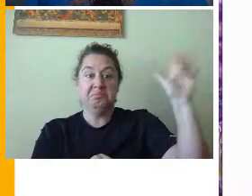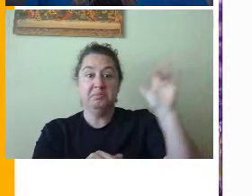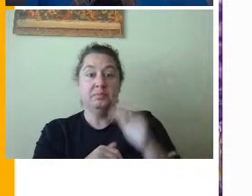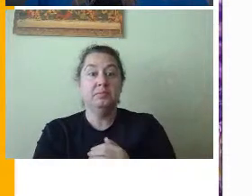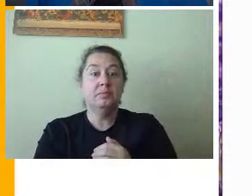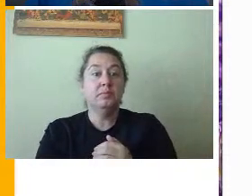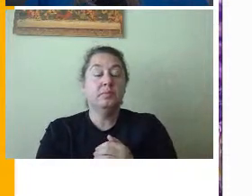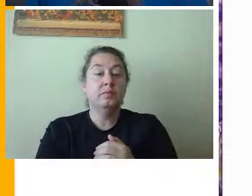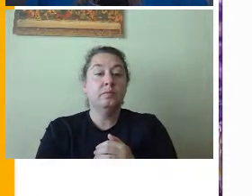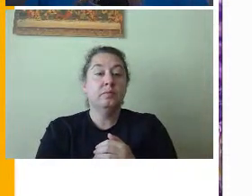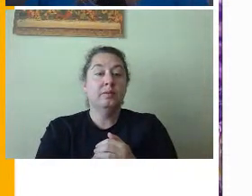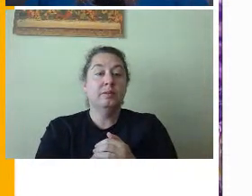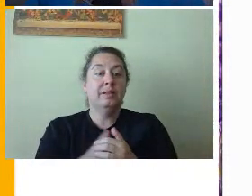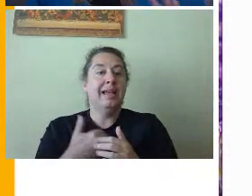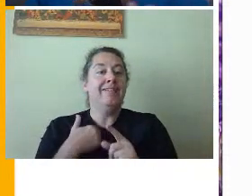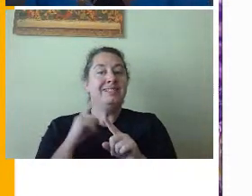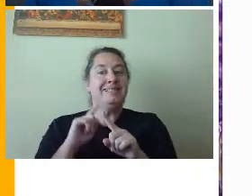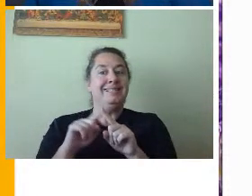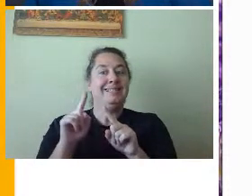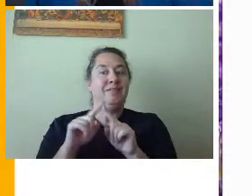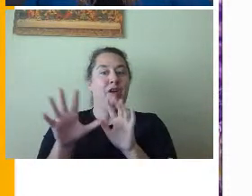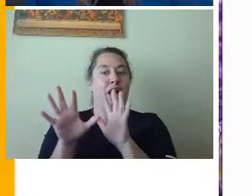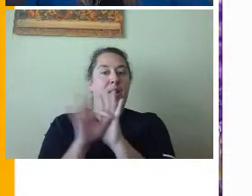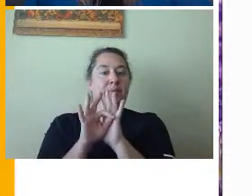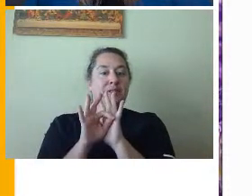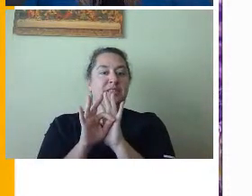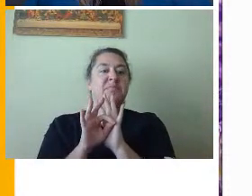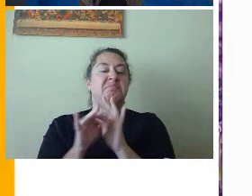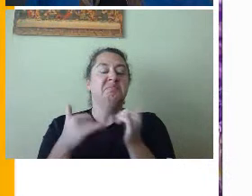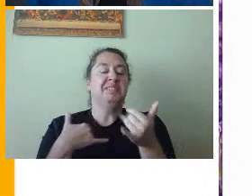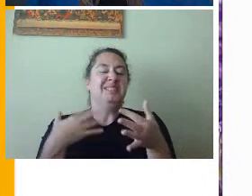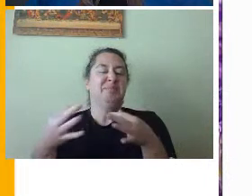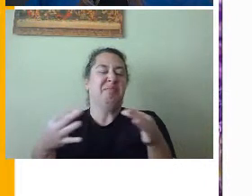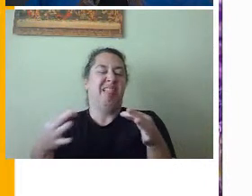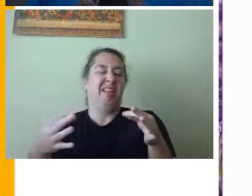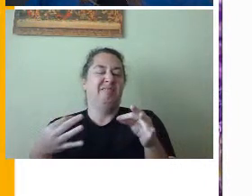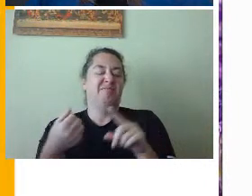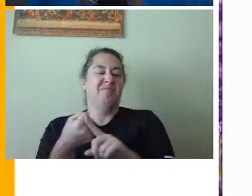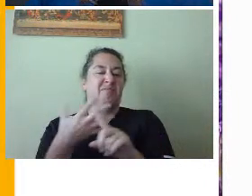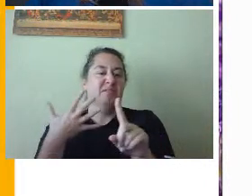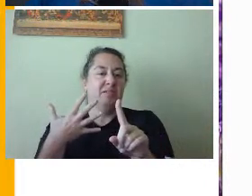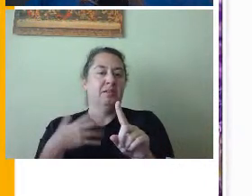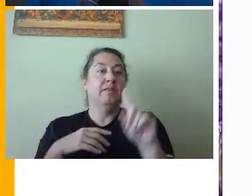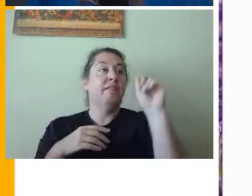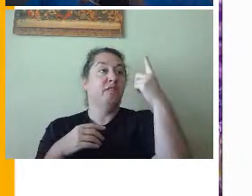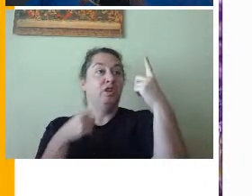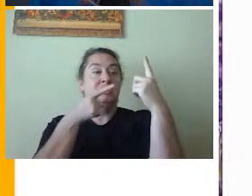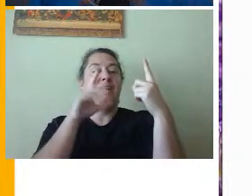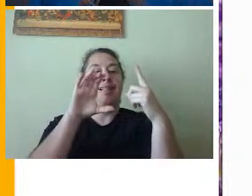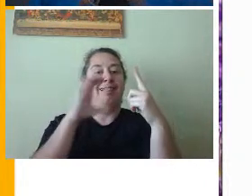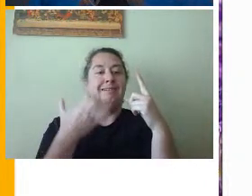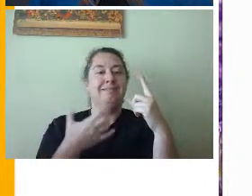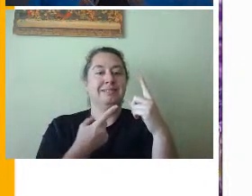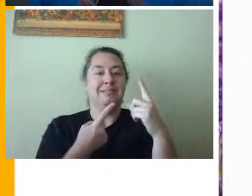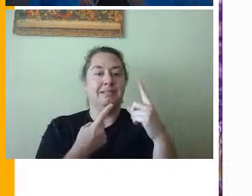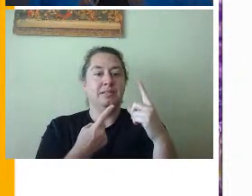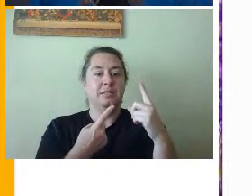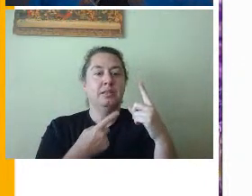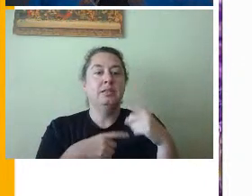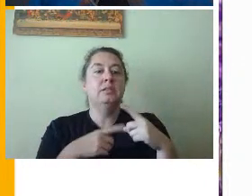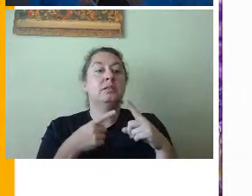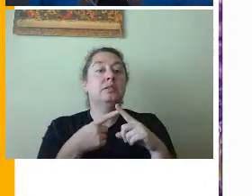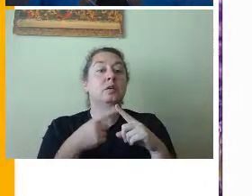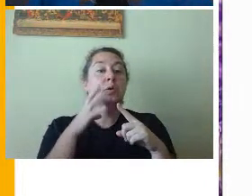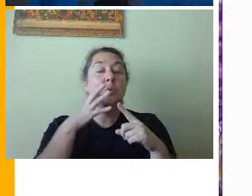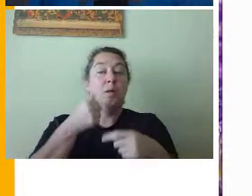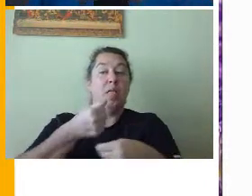And here we have several different options. We're going to look at each one. The first one at the top says classes. This is going to